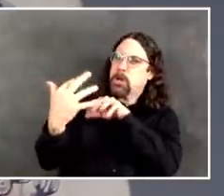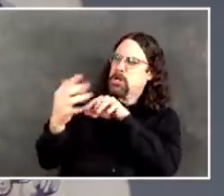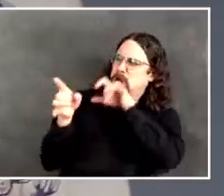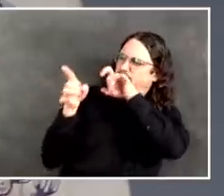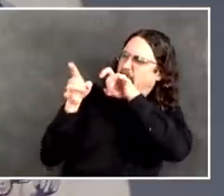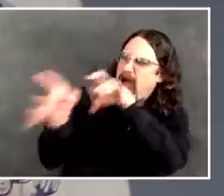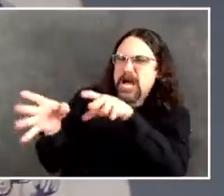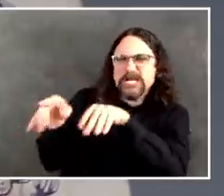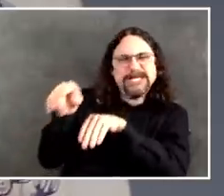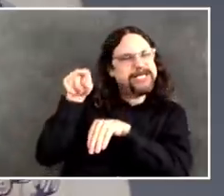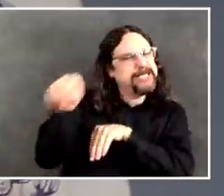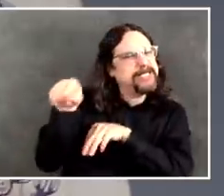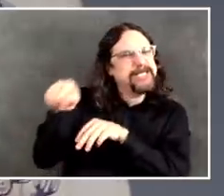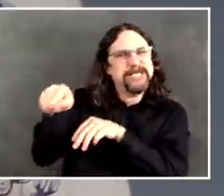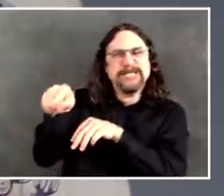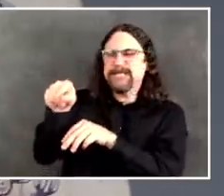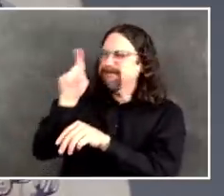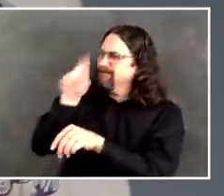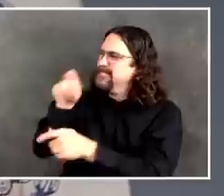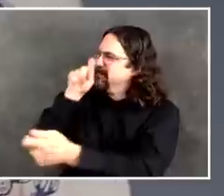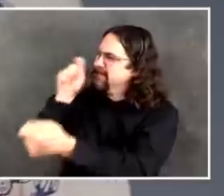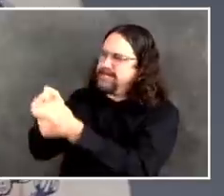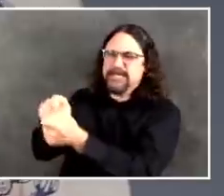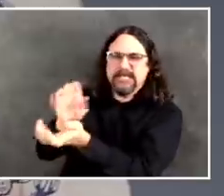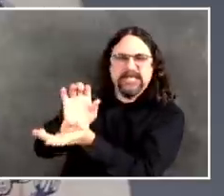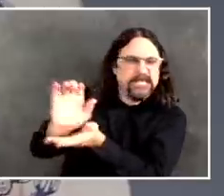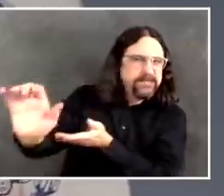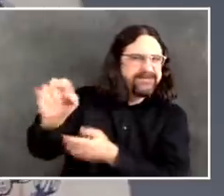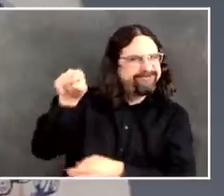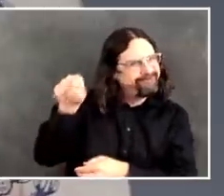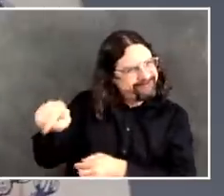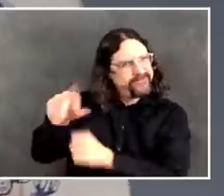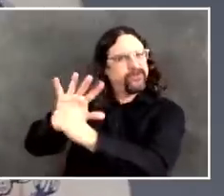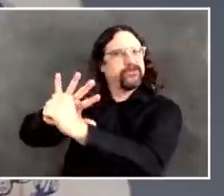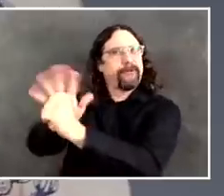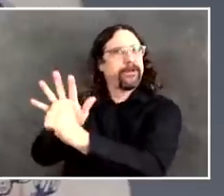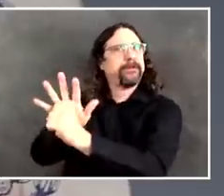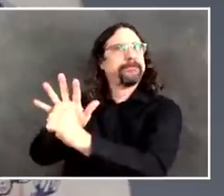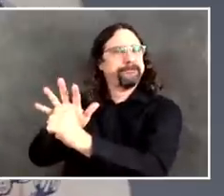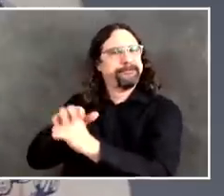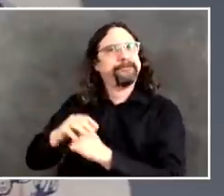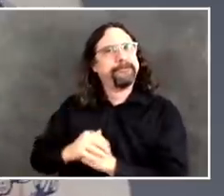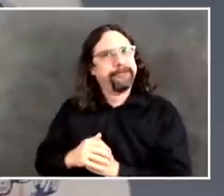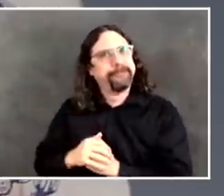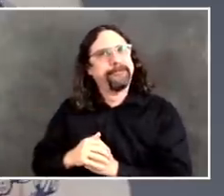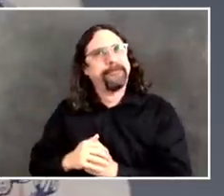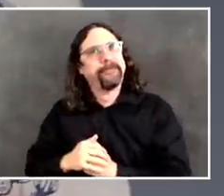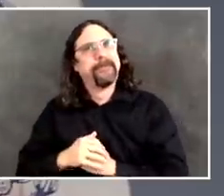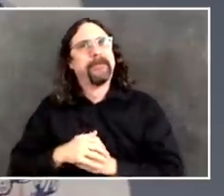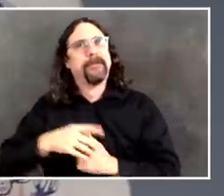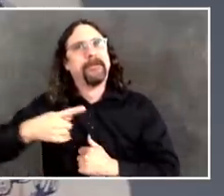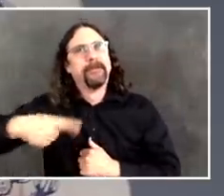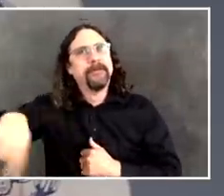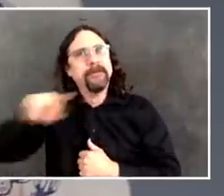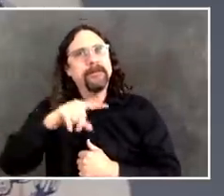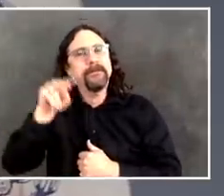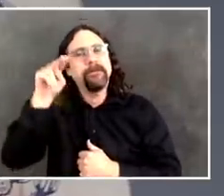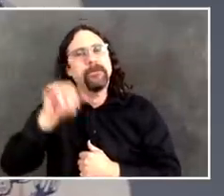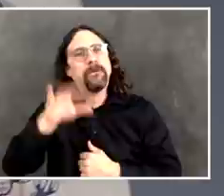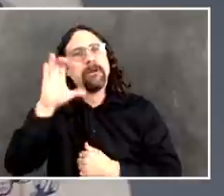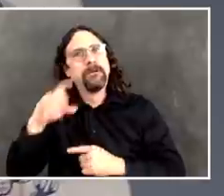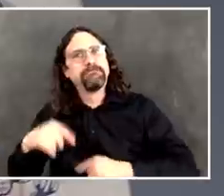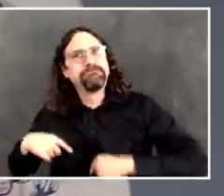fight, doing everything we can possibly do to beat back this disease. But I want to be very clear this